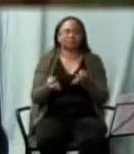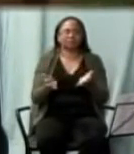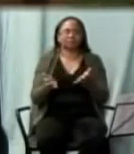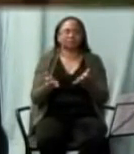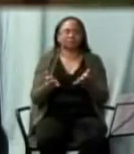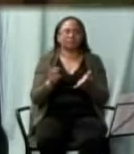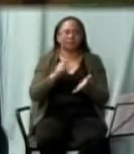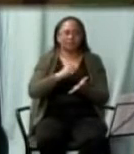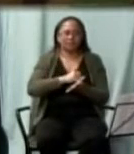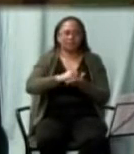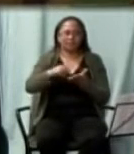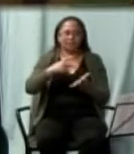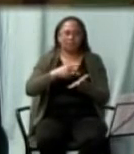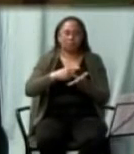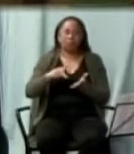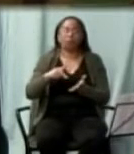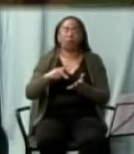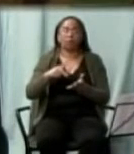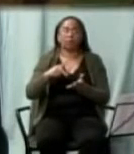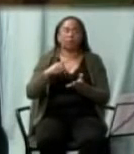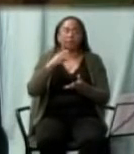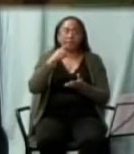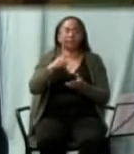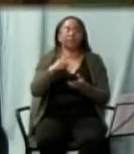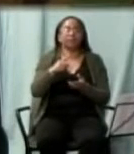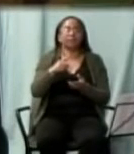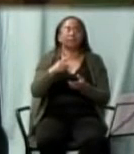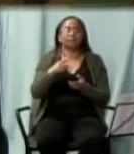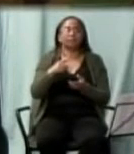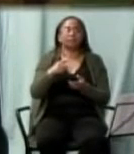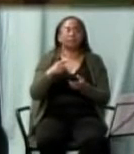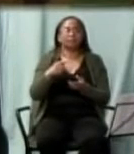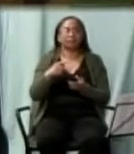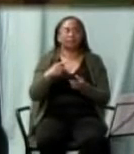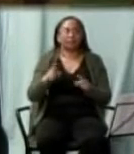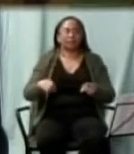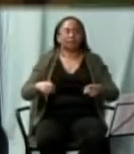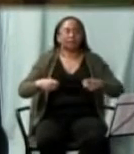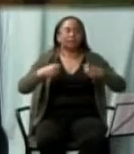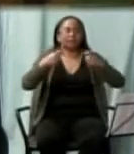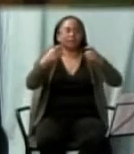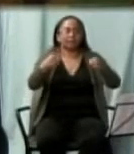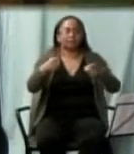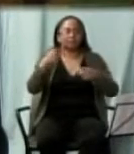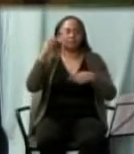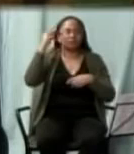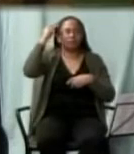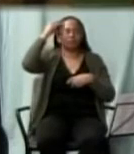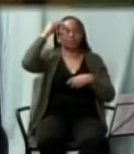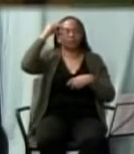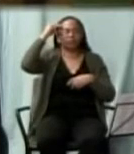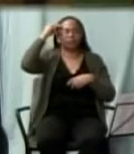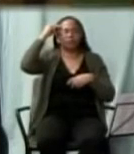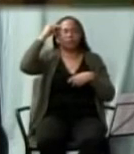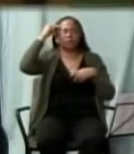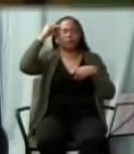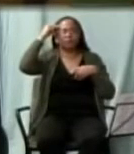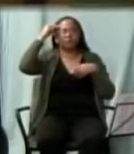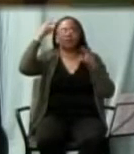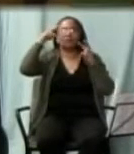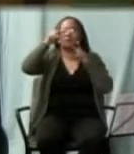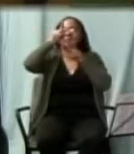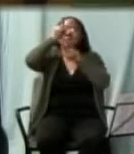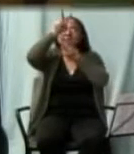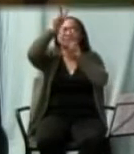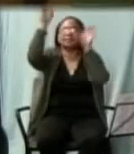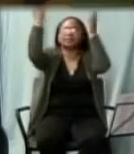He was given the gift of contemplation of vision of heaven and then the Lord